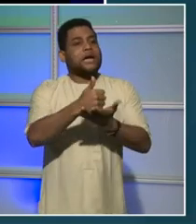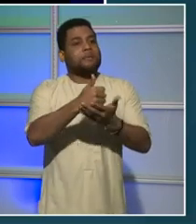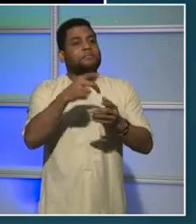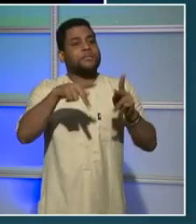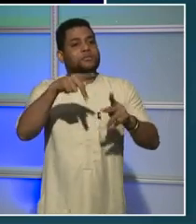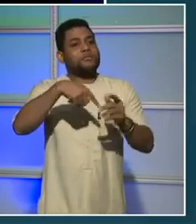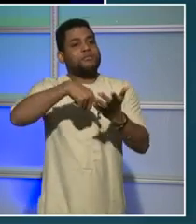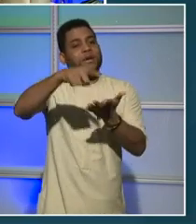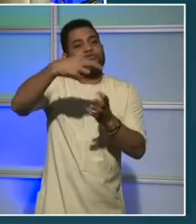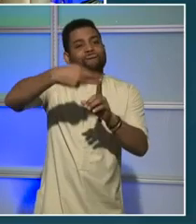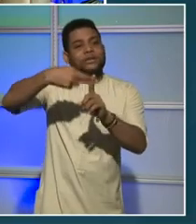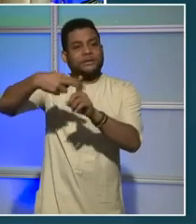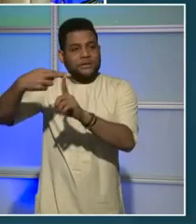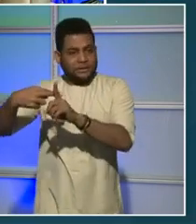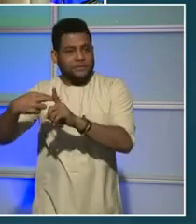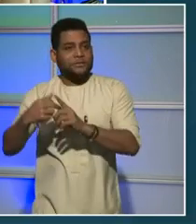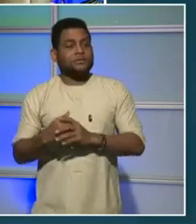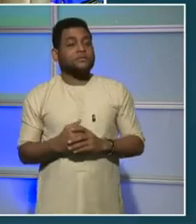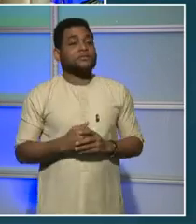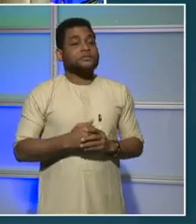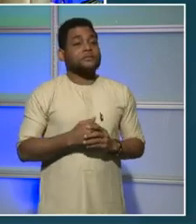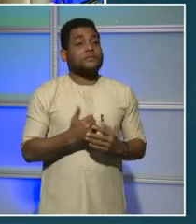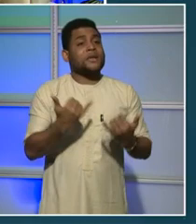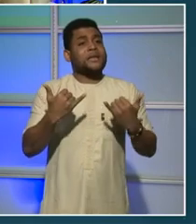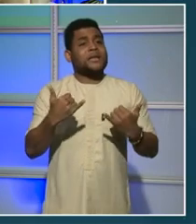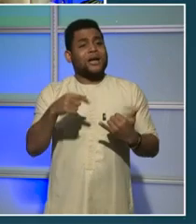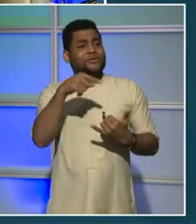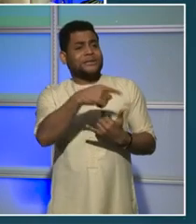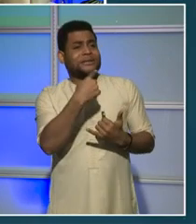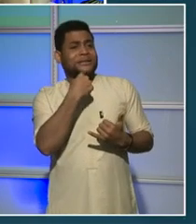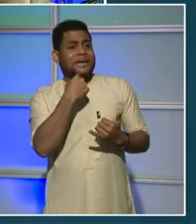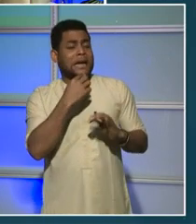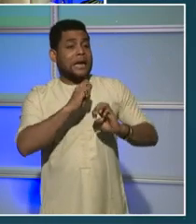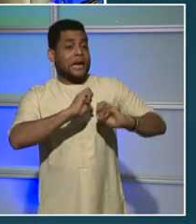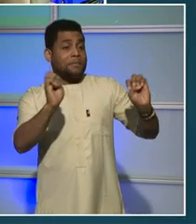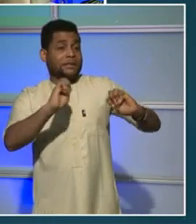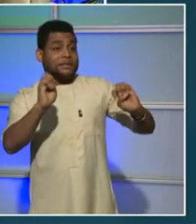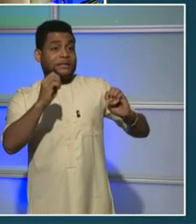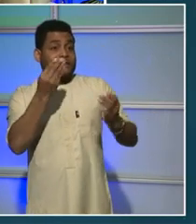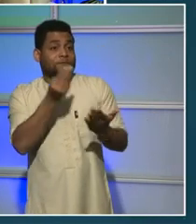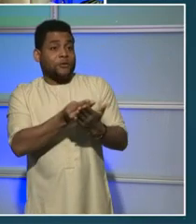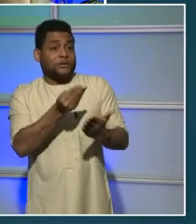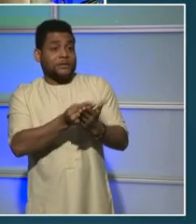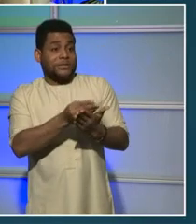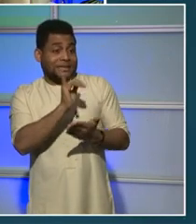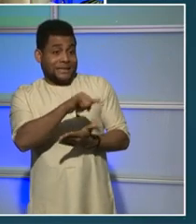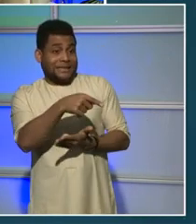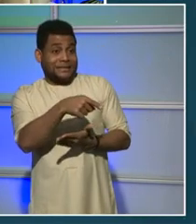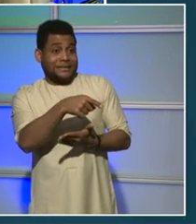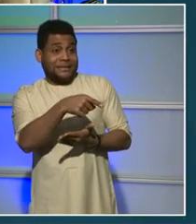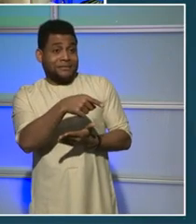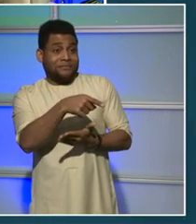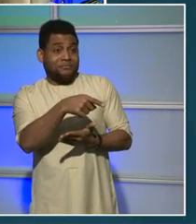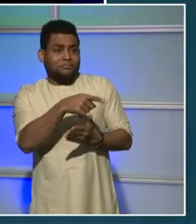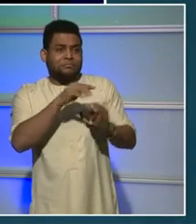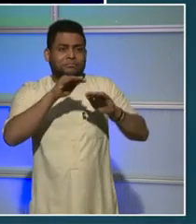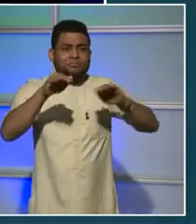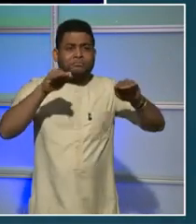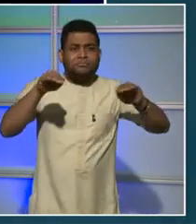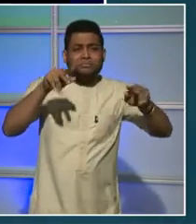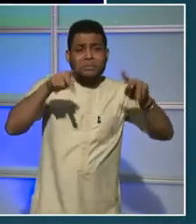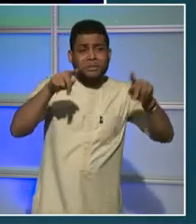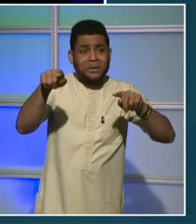about how emergency funds for when our D.C. residents experience emergencies is so